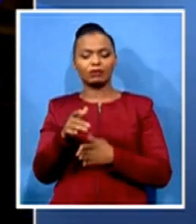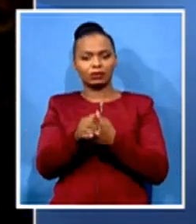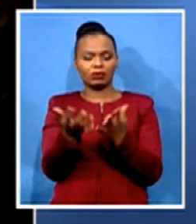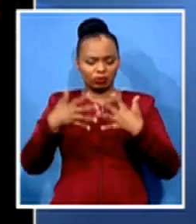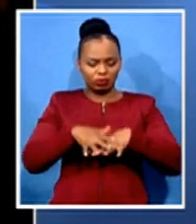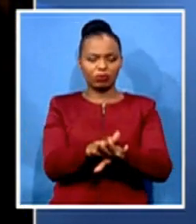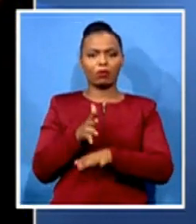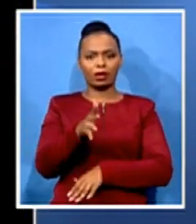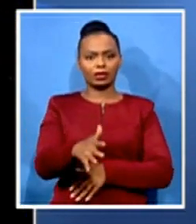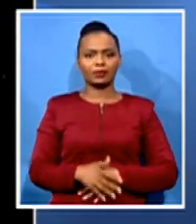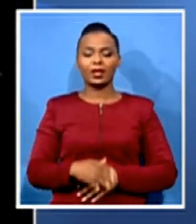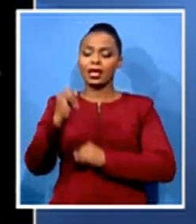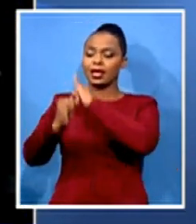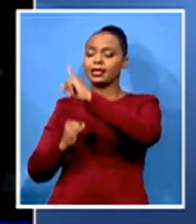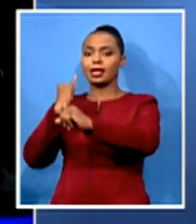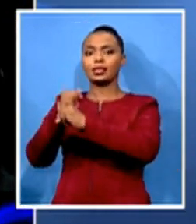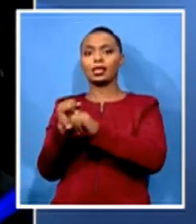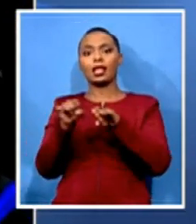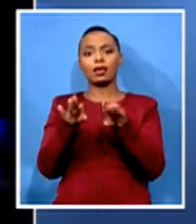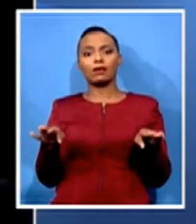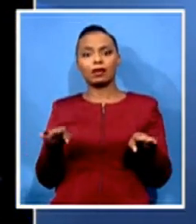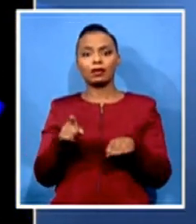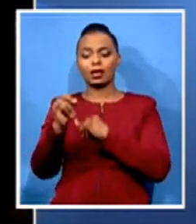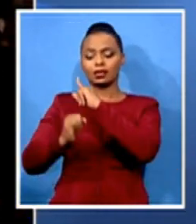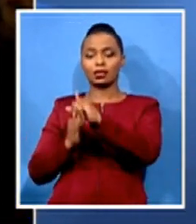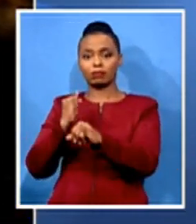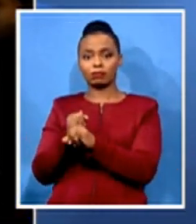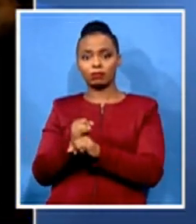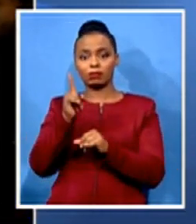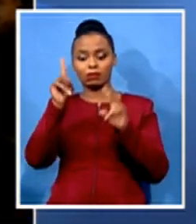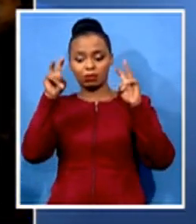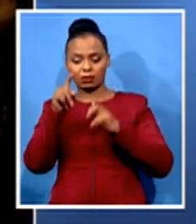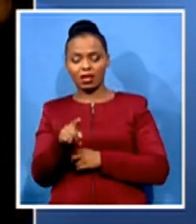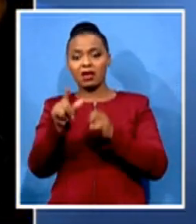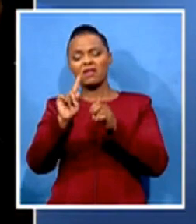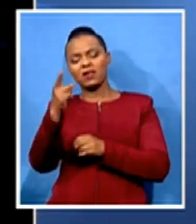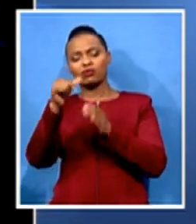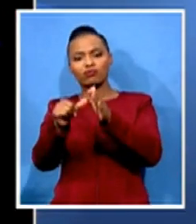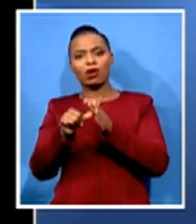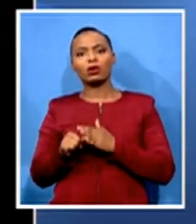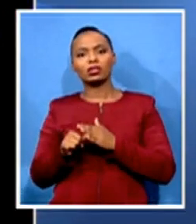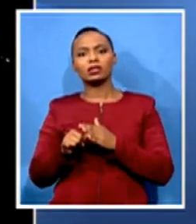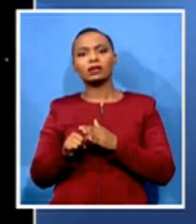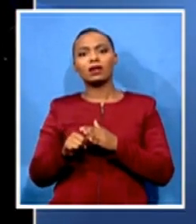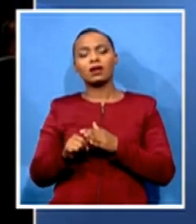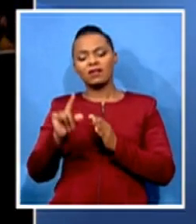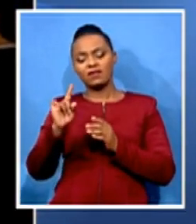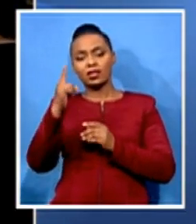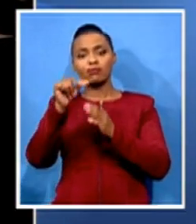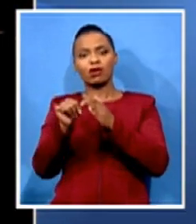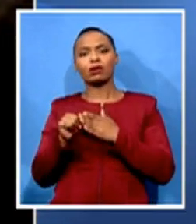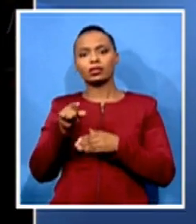stage, the first priority or one thing is to bring back the image and the role and the